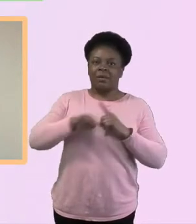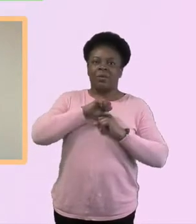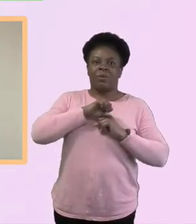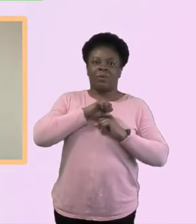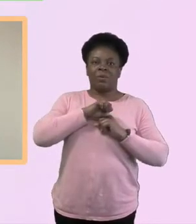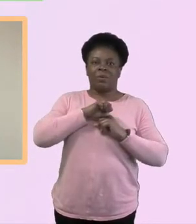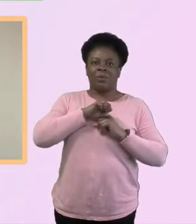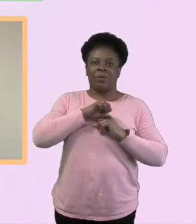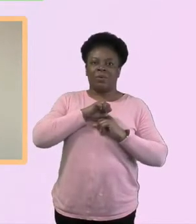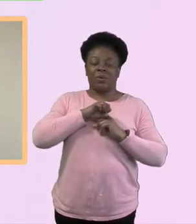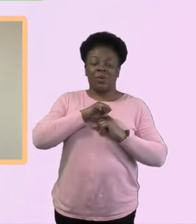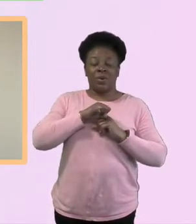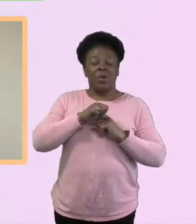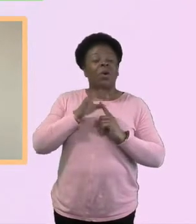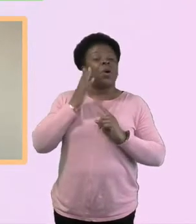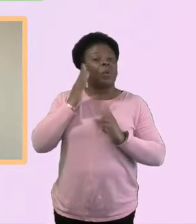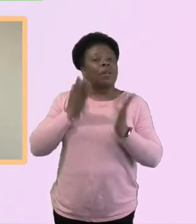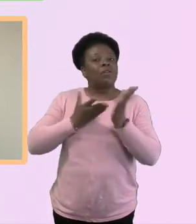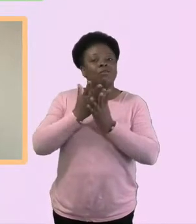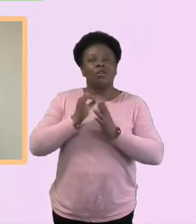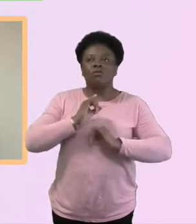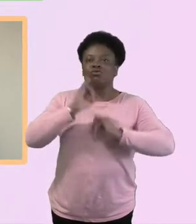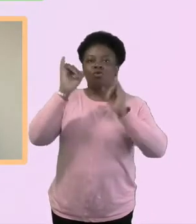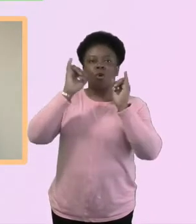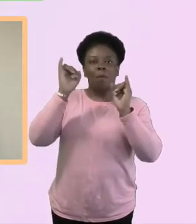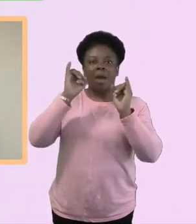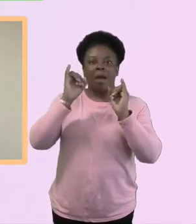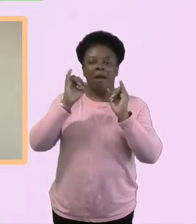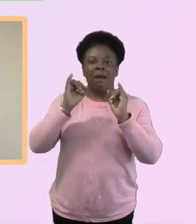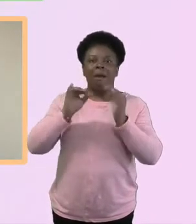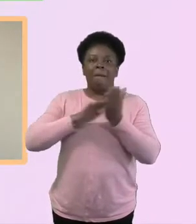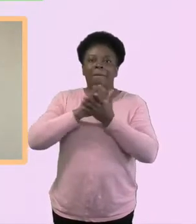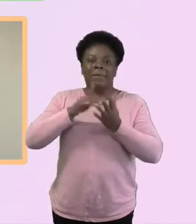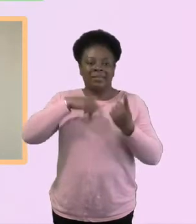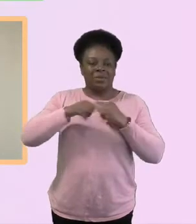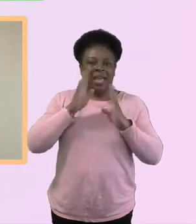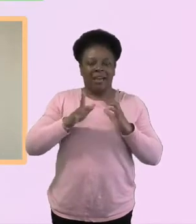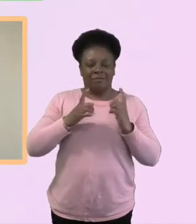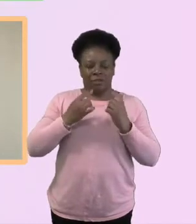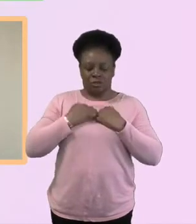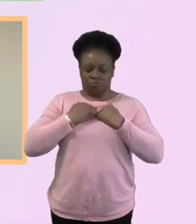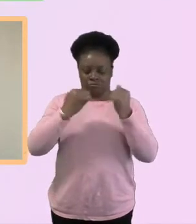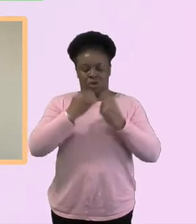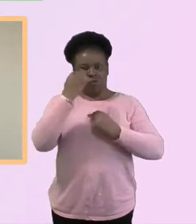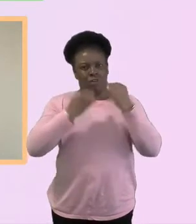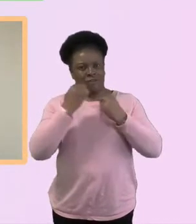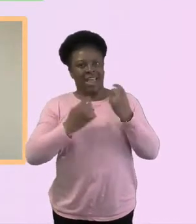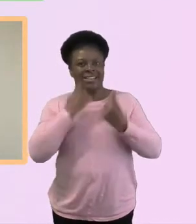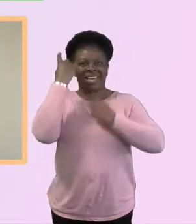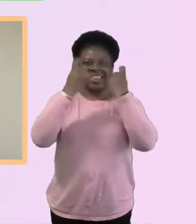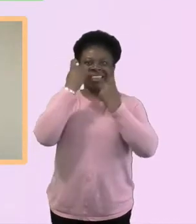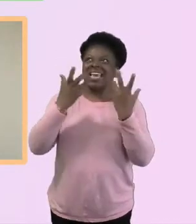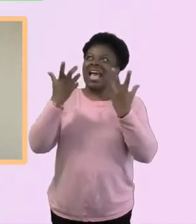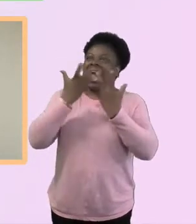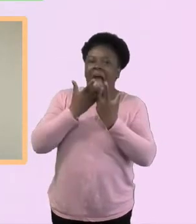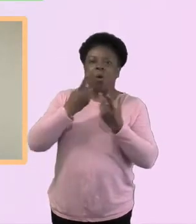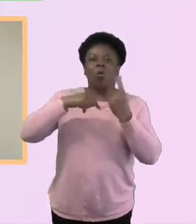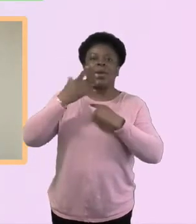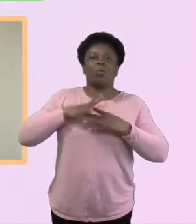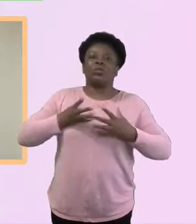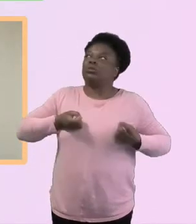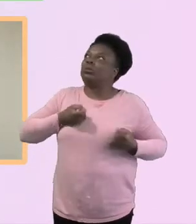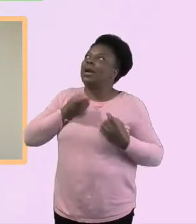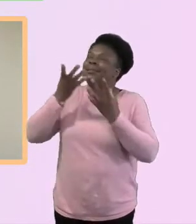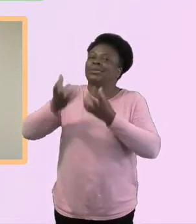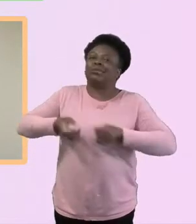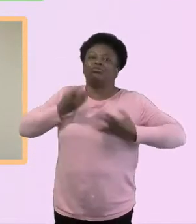sense of, of looking at the spiritual. So I think, you know, this whole season of pandemic has opened people